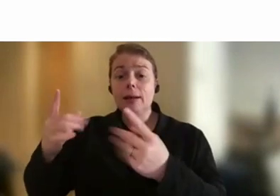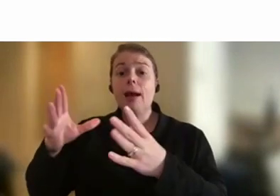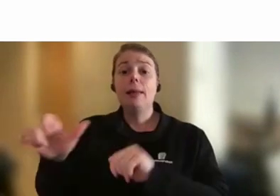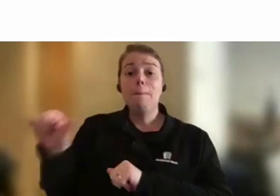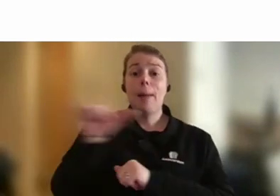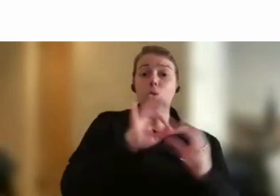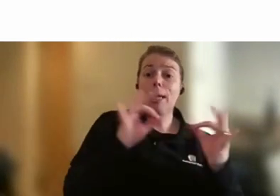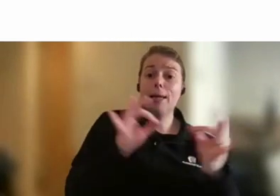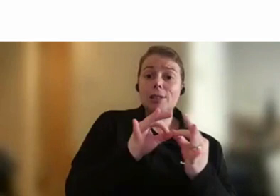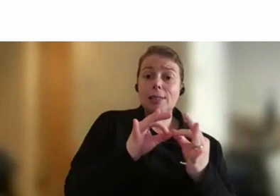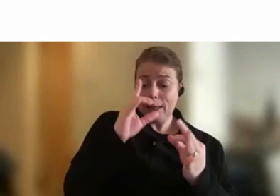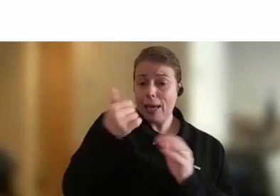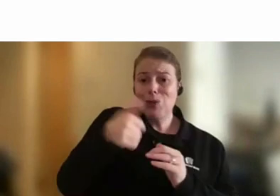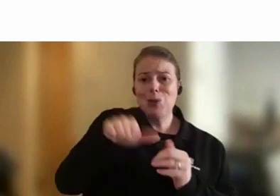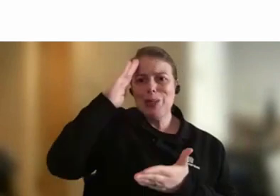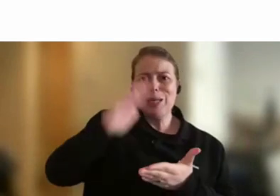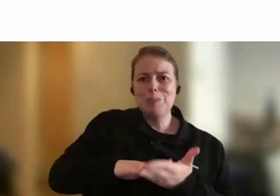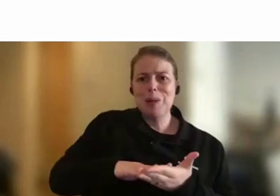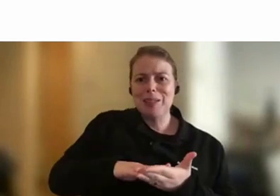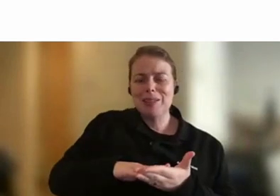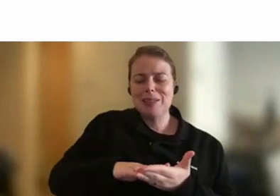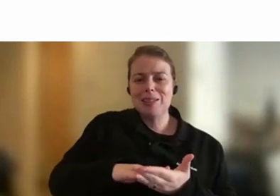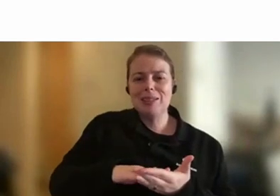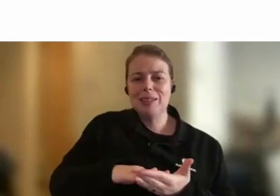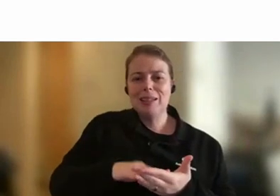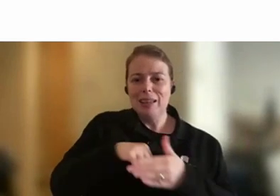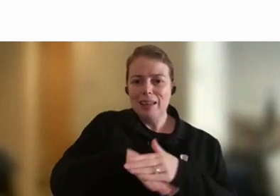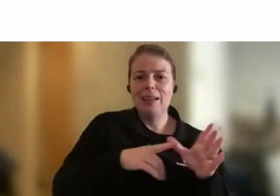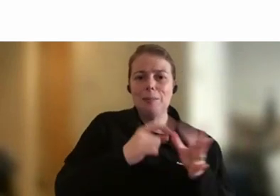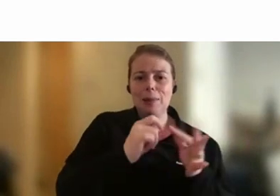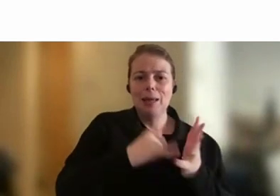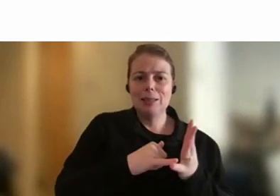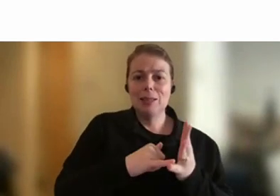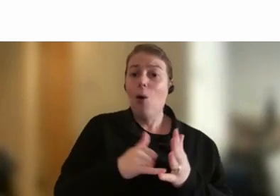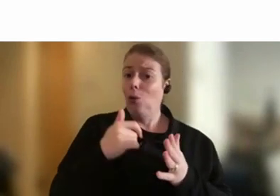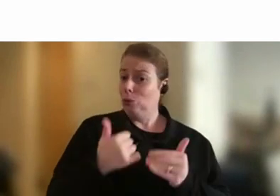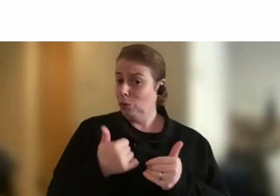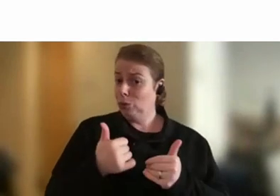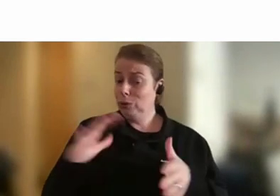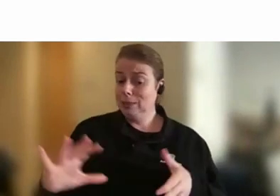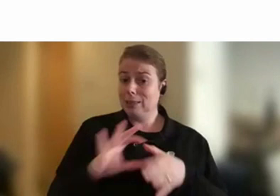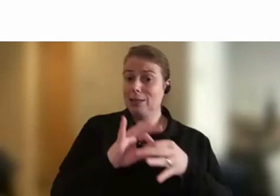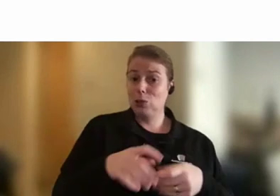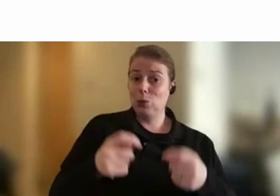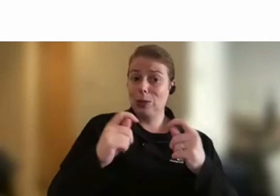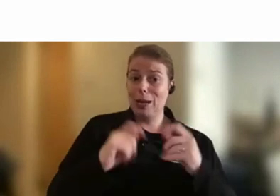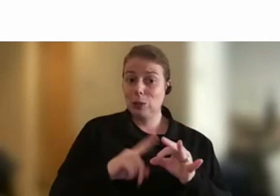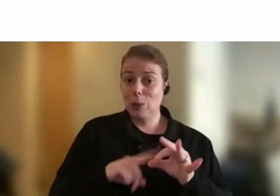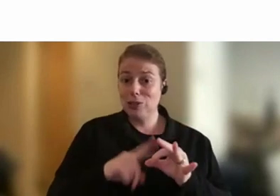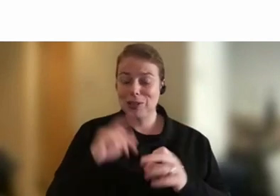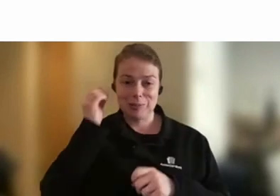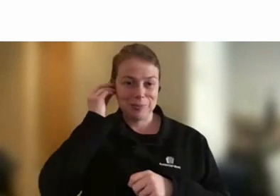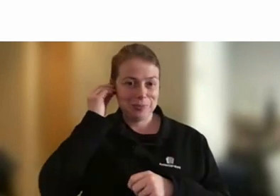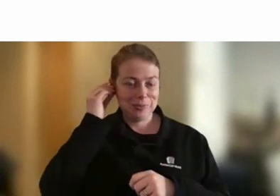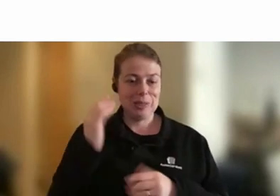Which actually leads quite nicely. There's a lot of good Segway working here. I'm sure the people who are doing the Slido stuff are working